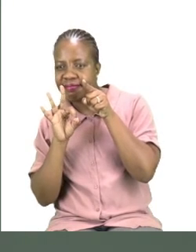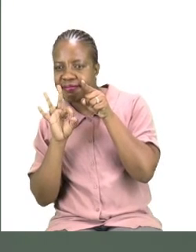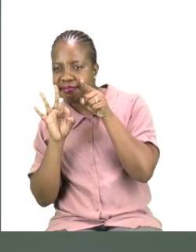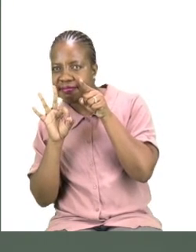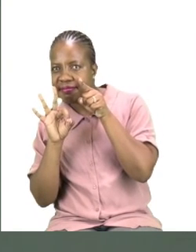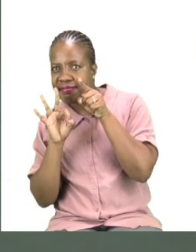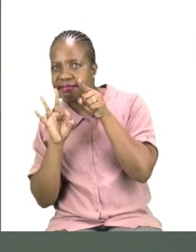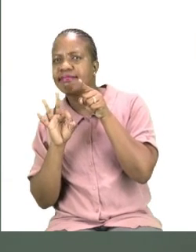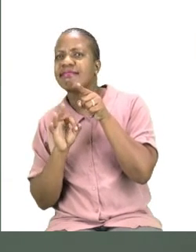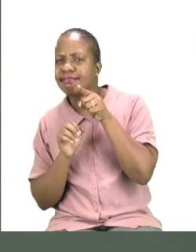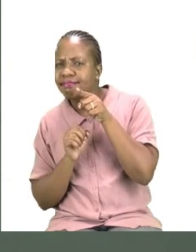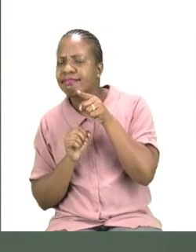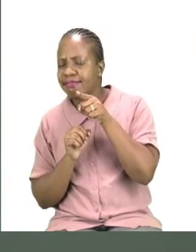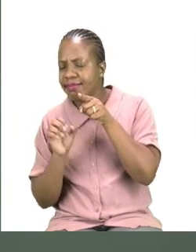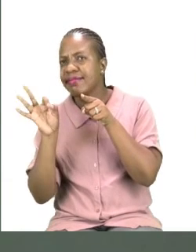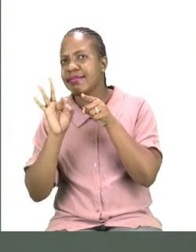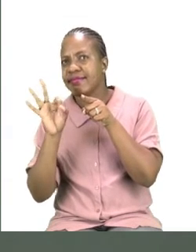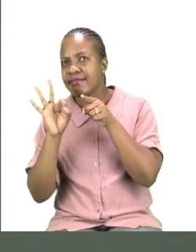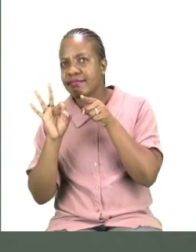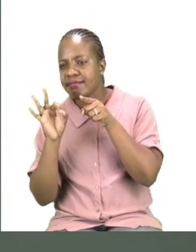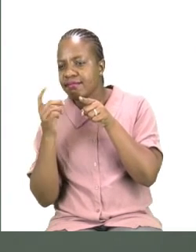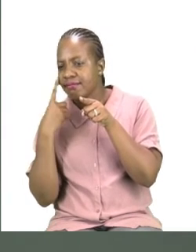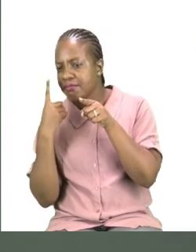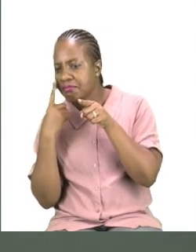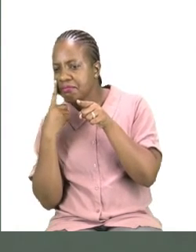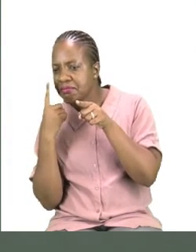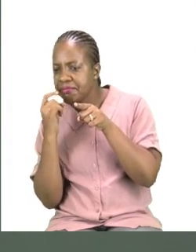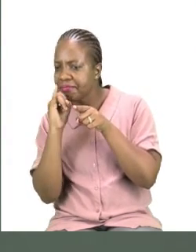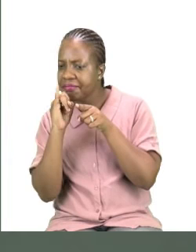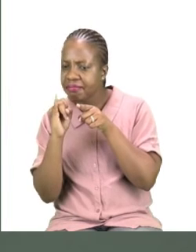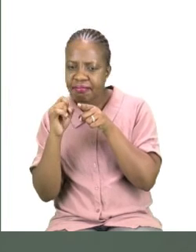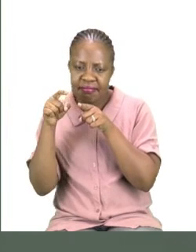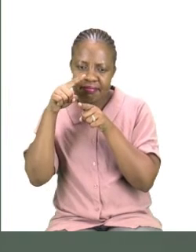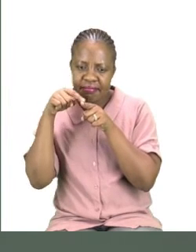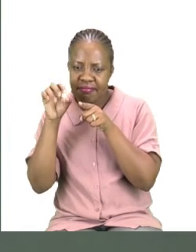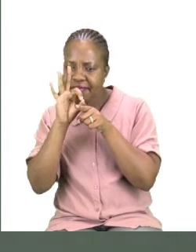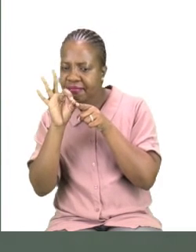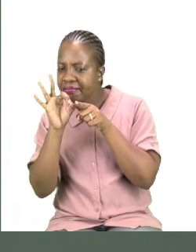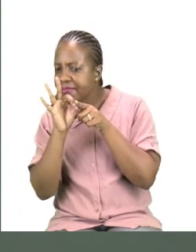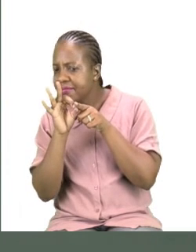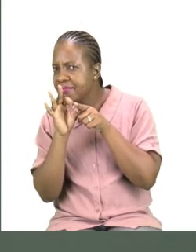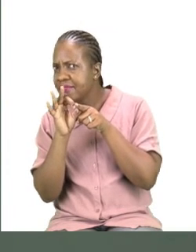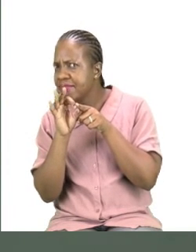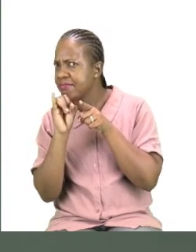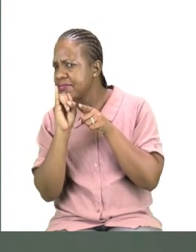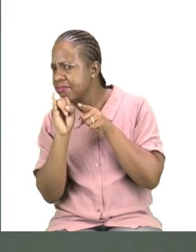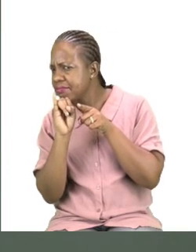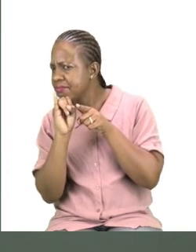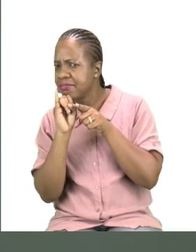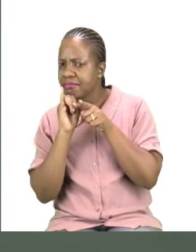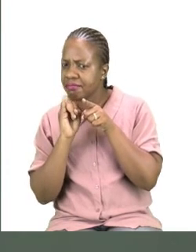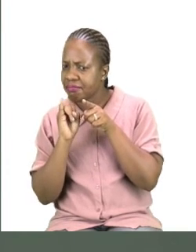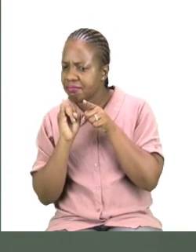I found an F. So I'm going to see if there are any I's around it. That's not an I. That is not an I.